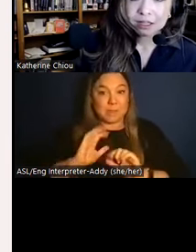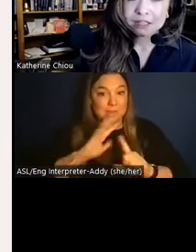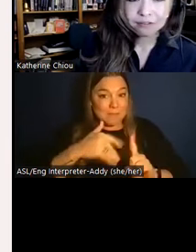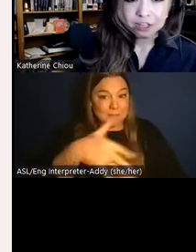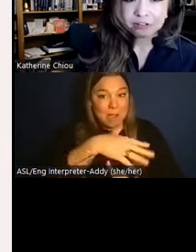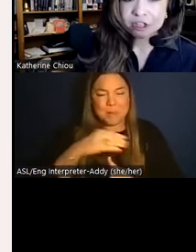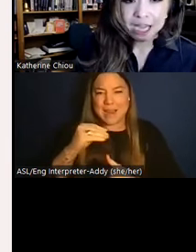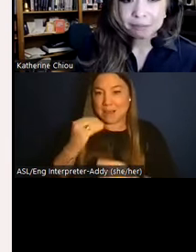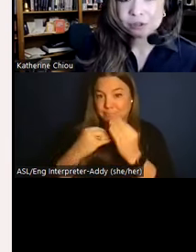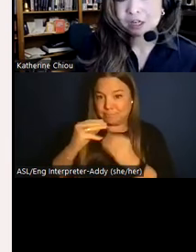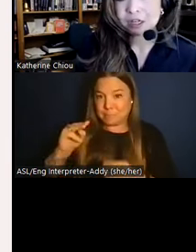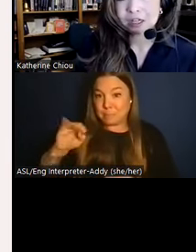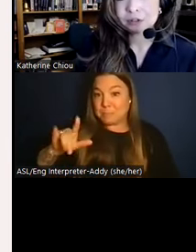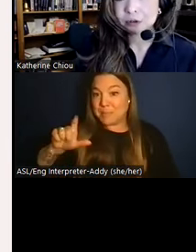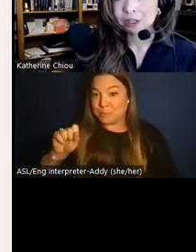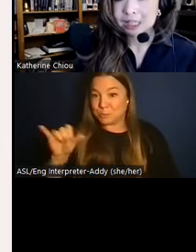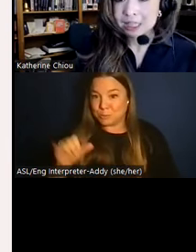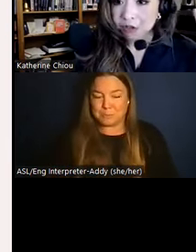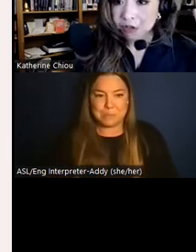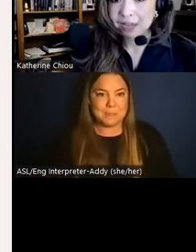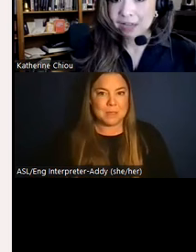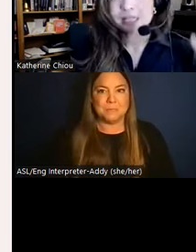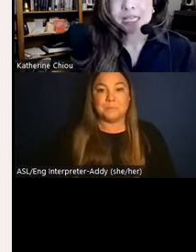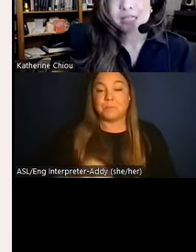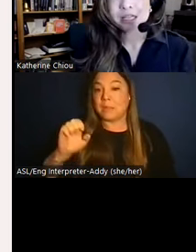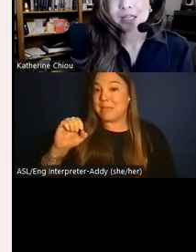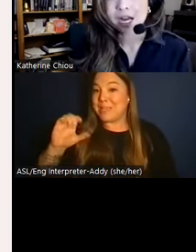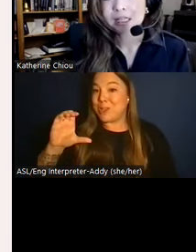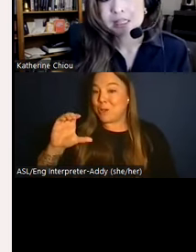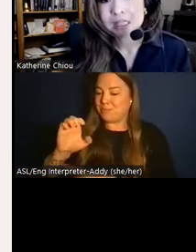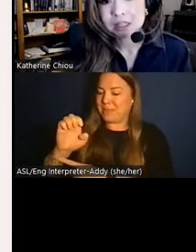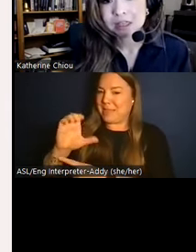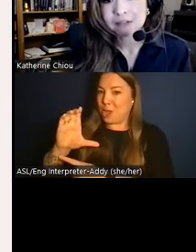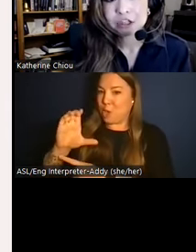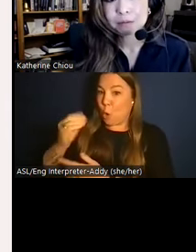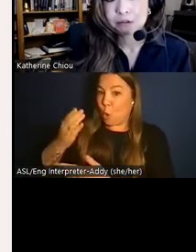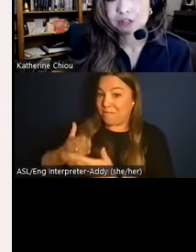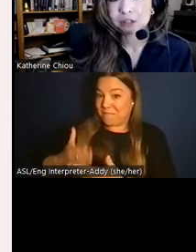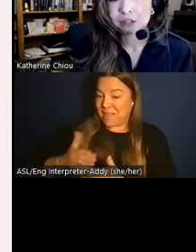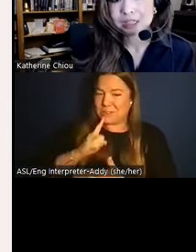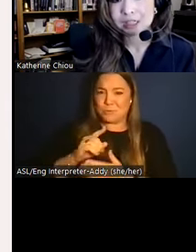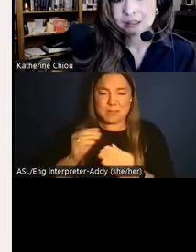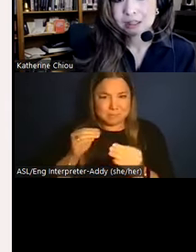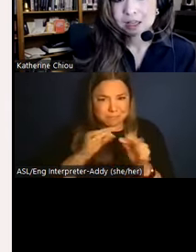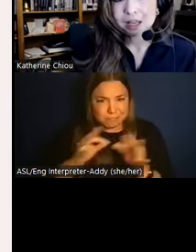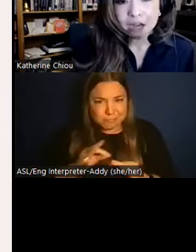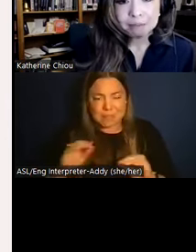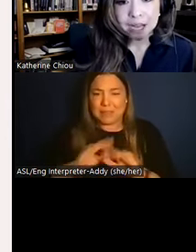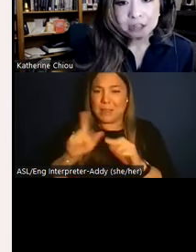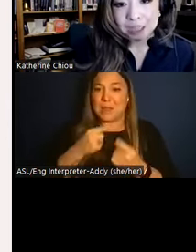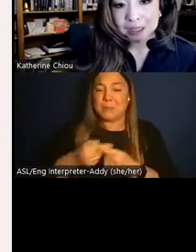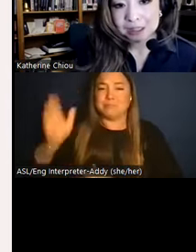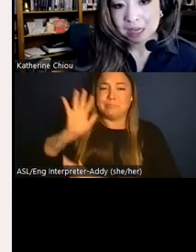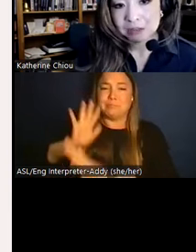This very rich tapestry of so-called eco-facts is key to unlocking the secrets of ancient Peruvian cuisine. Now